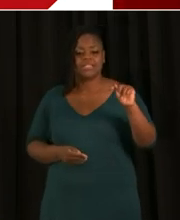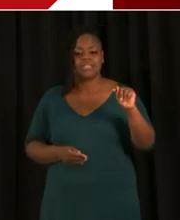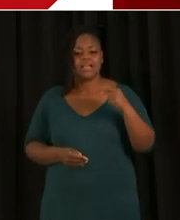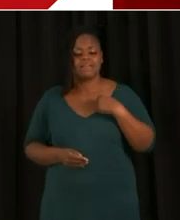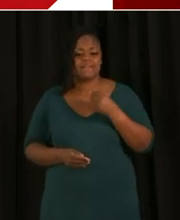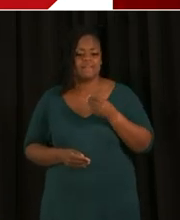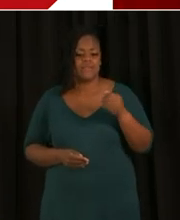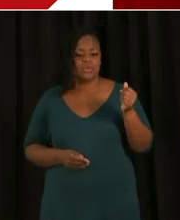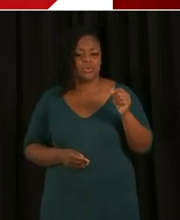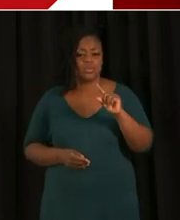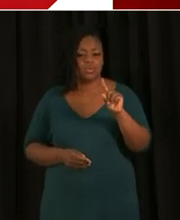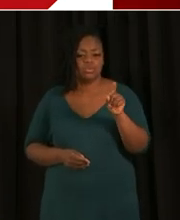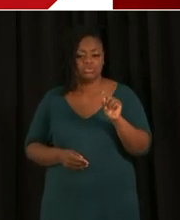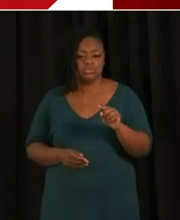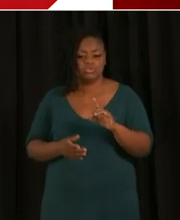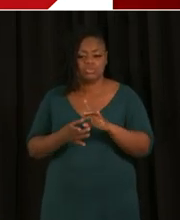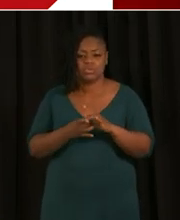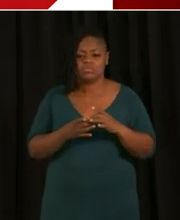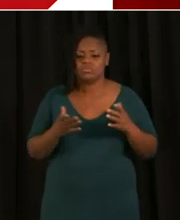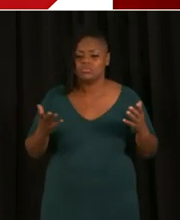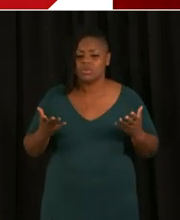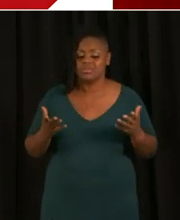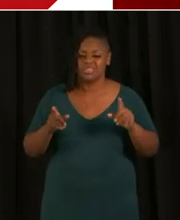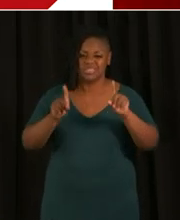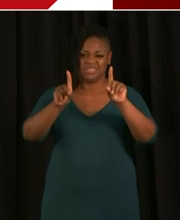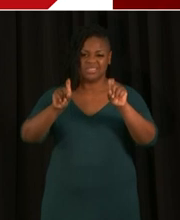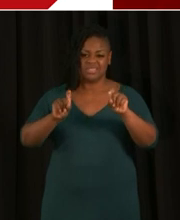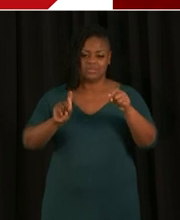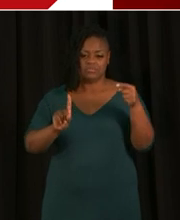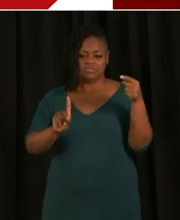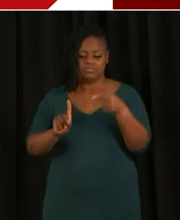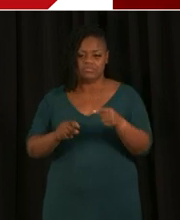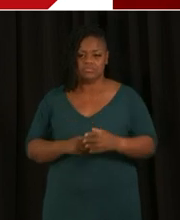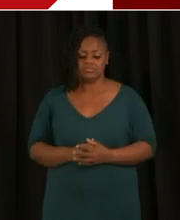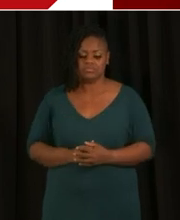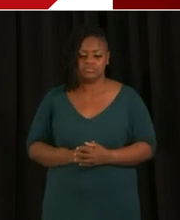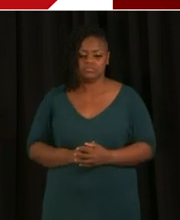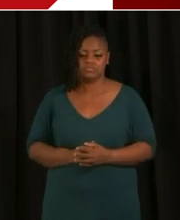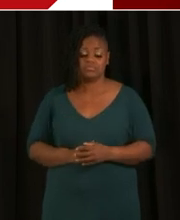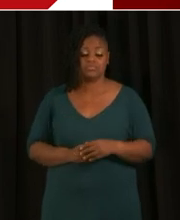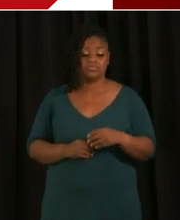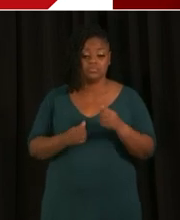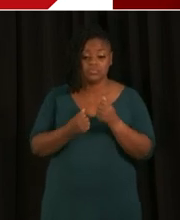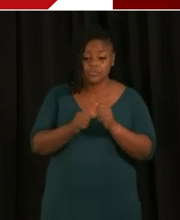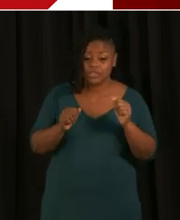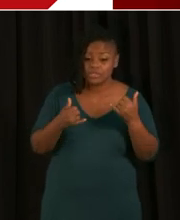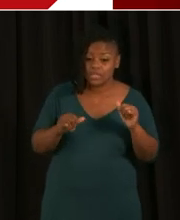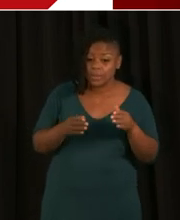They're about testing. A few questions on if testing is still free at public sites, at the public testing sites.